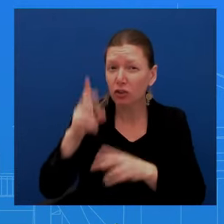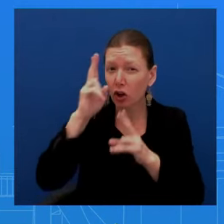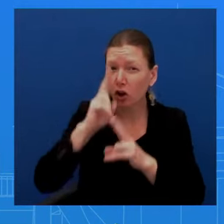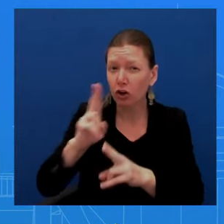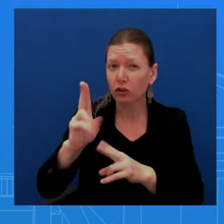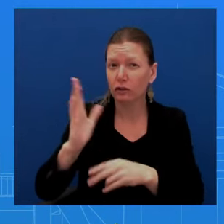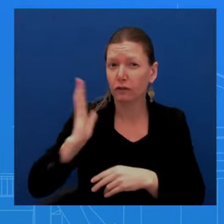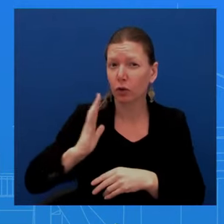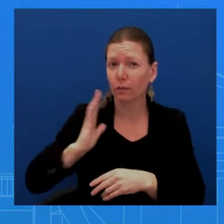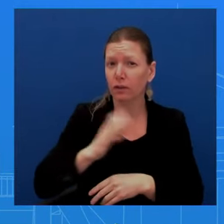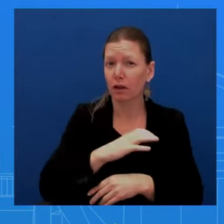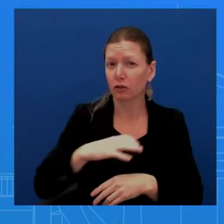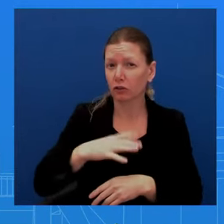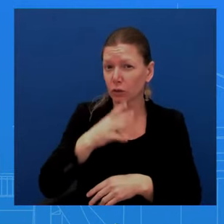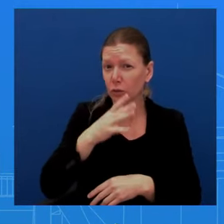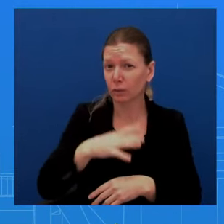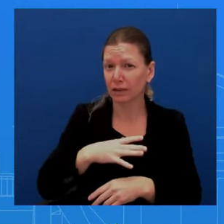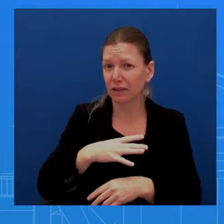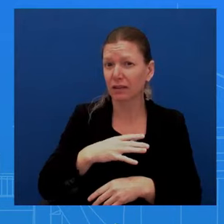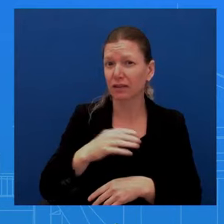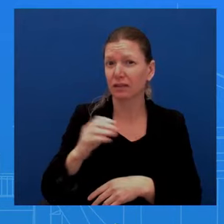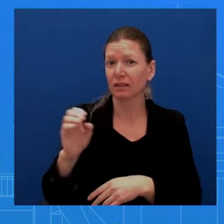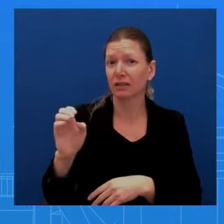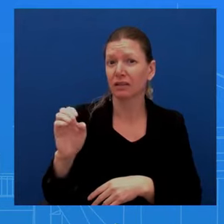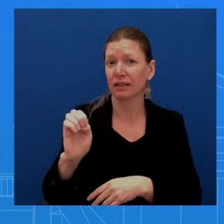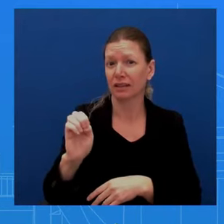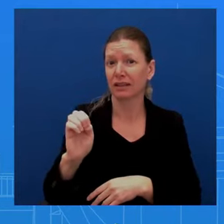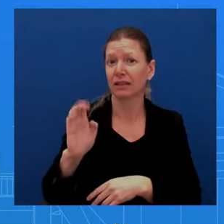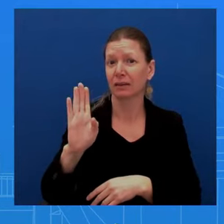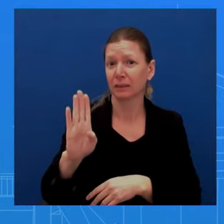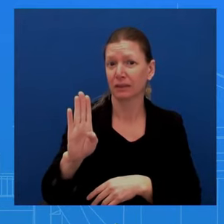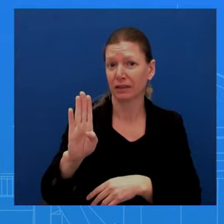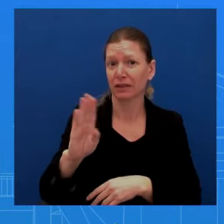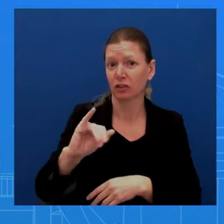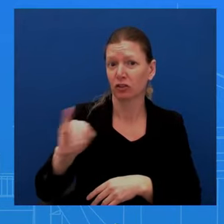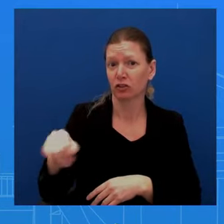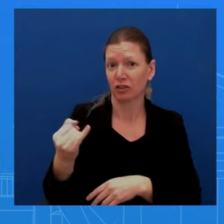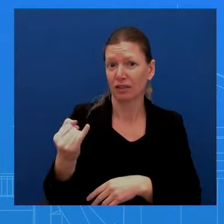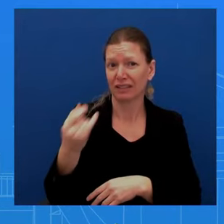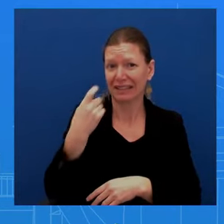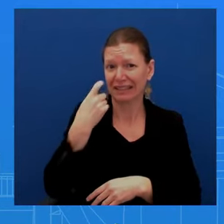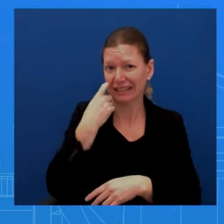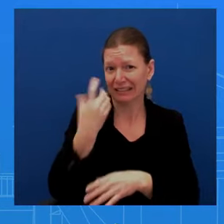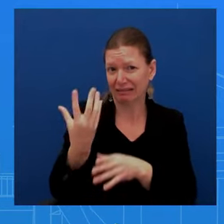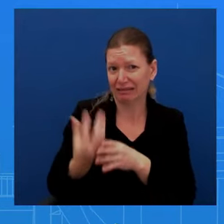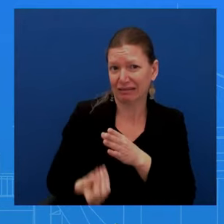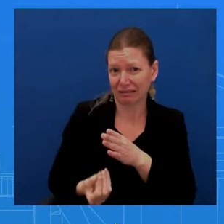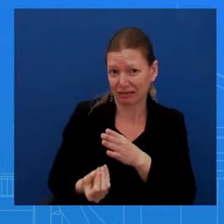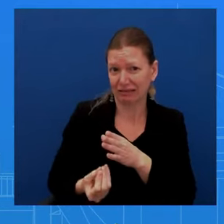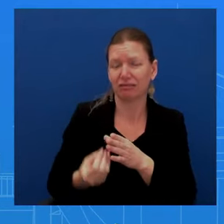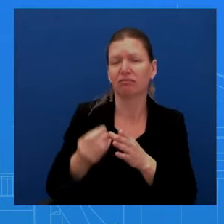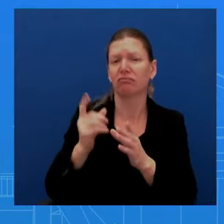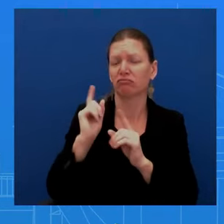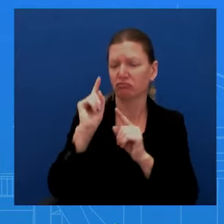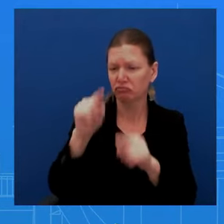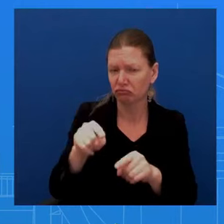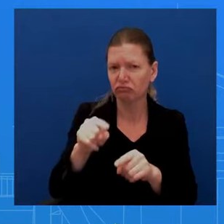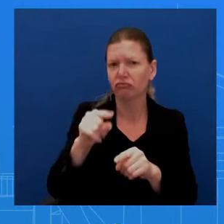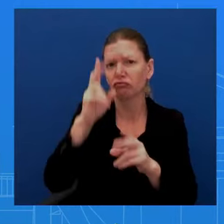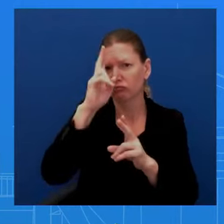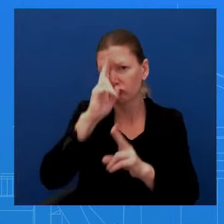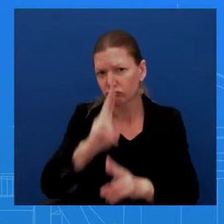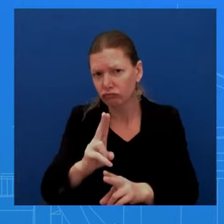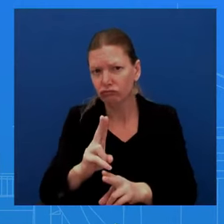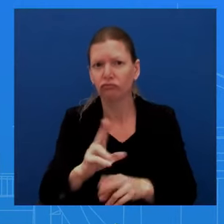away, and he went there to pay his respect. So the President did a three, uh, three-day swing. He went to four states. He's been out there. He's been able to